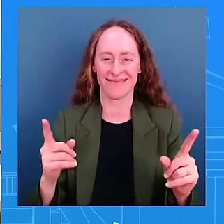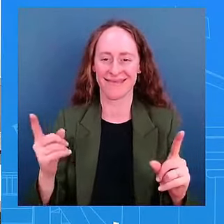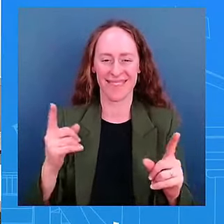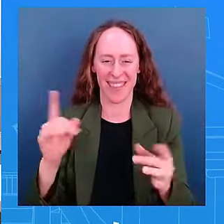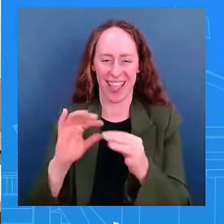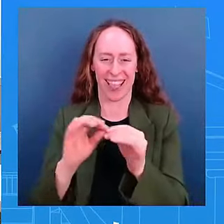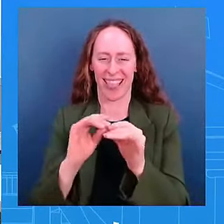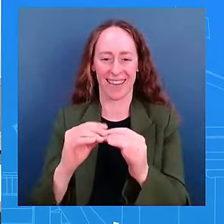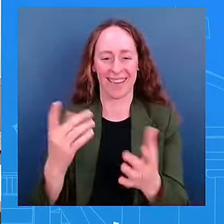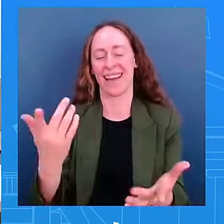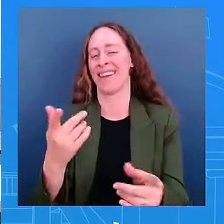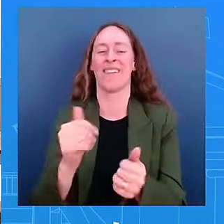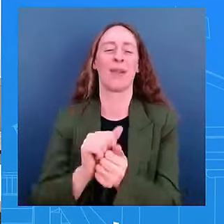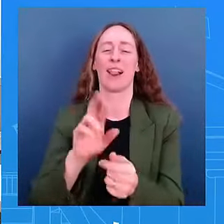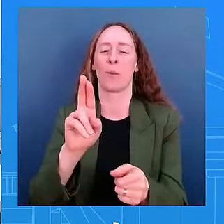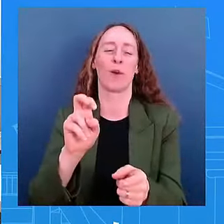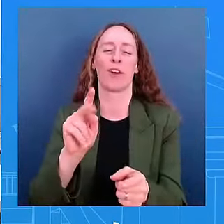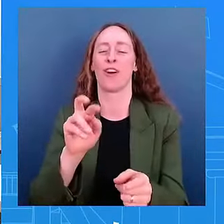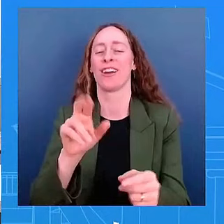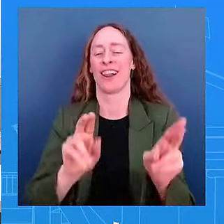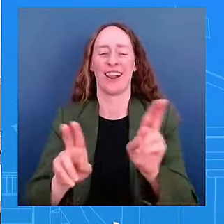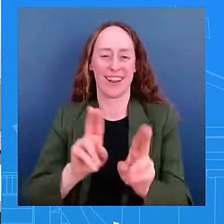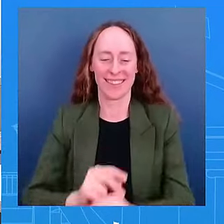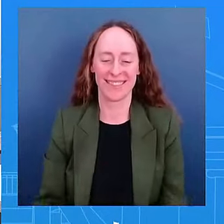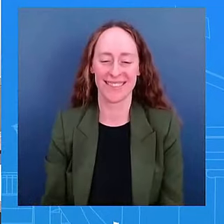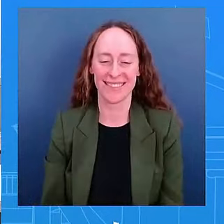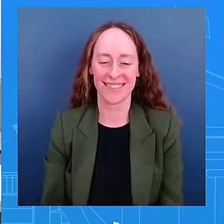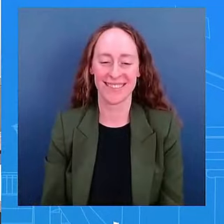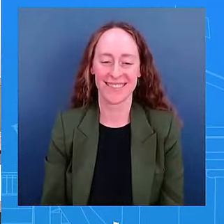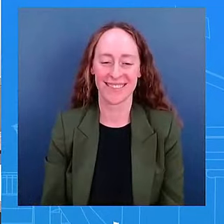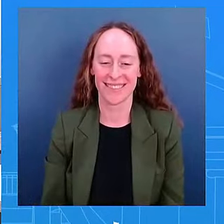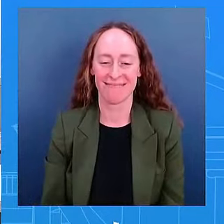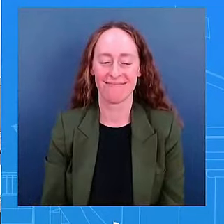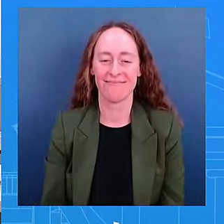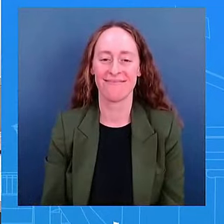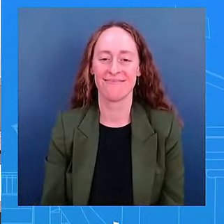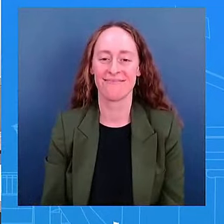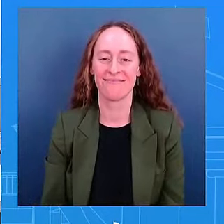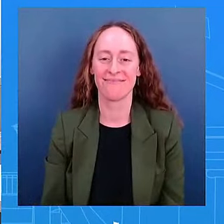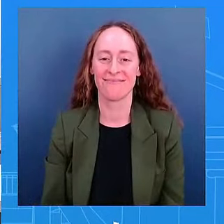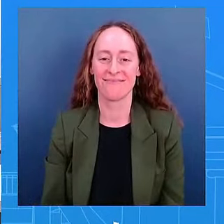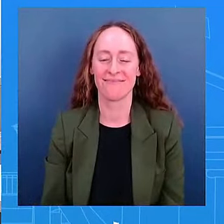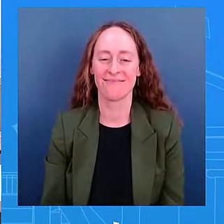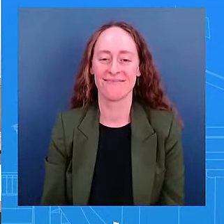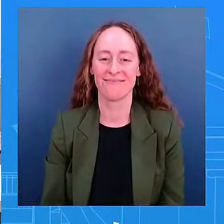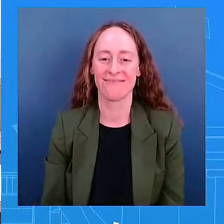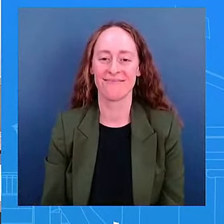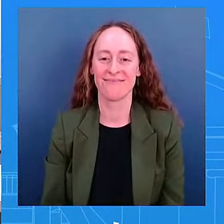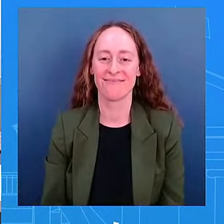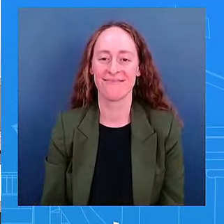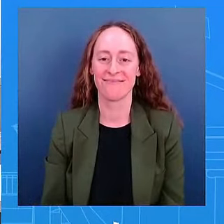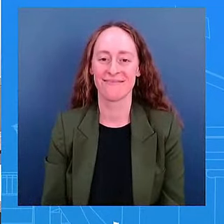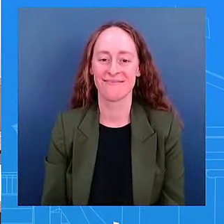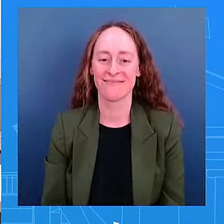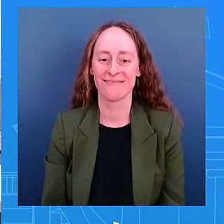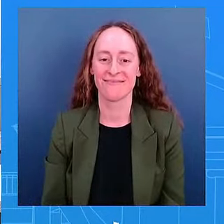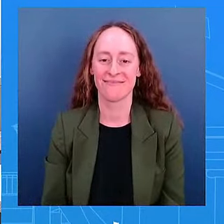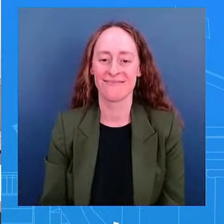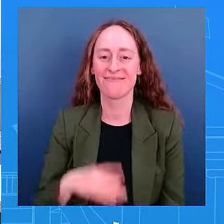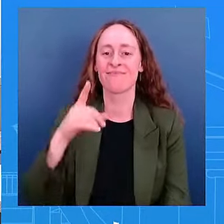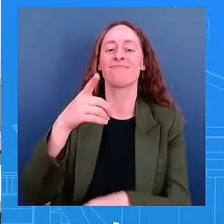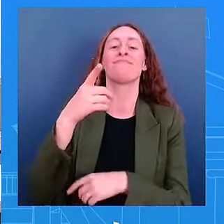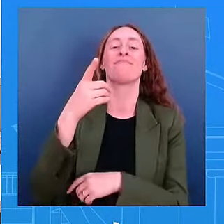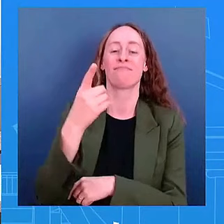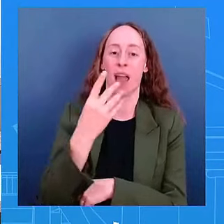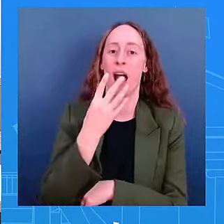you anyway the uh uh uh israeli strikes in lebanon um uh today uh do you view them